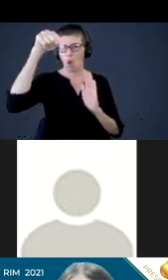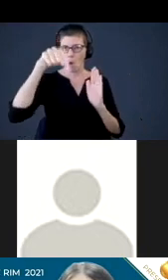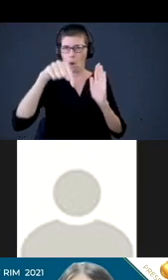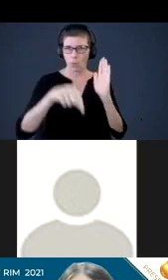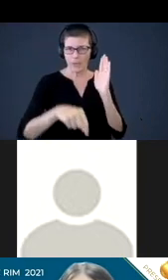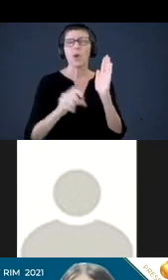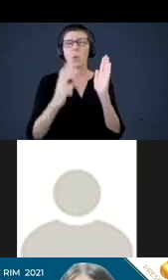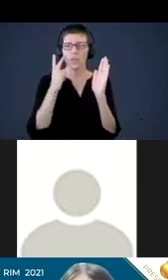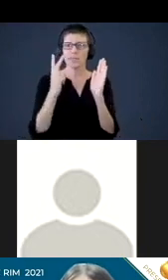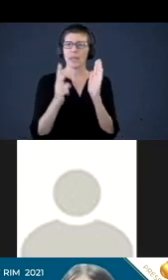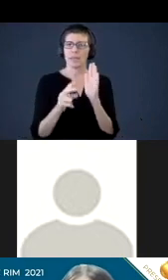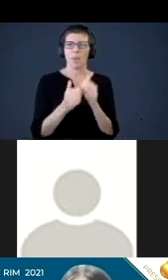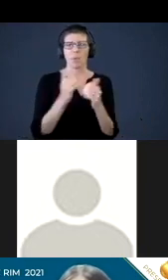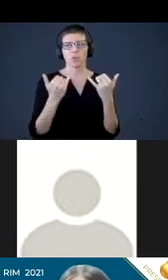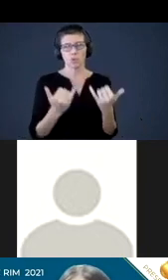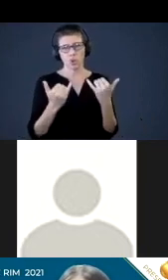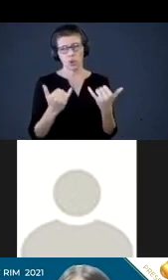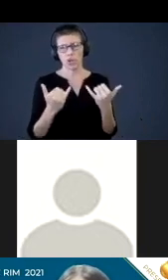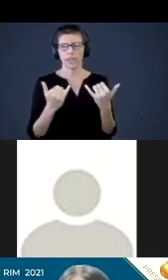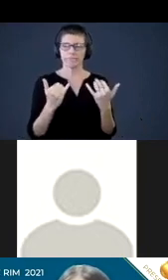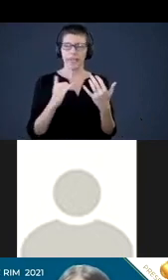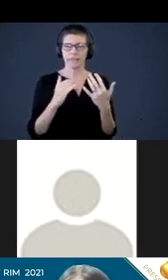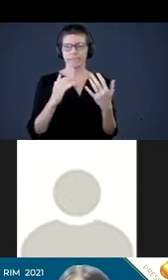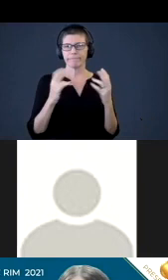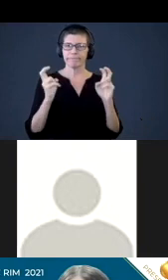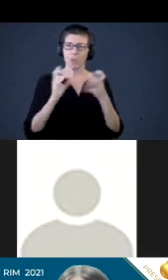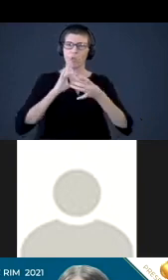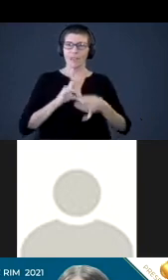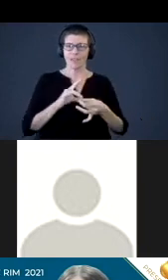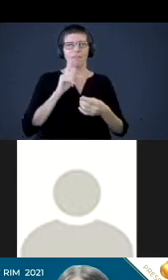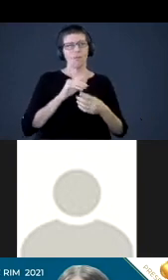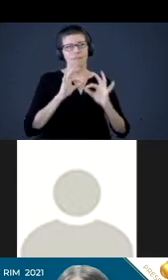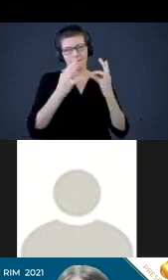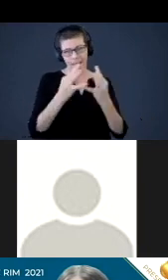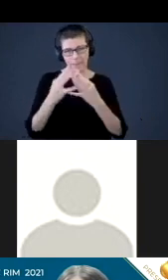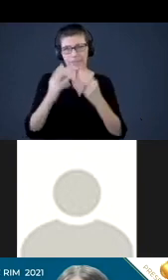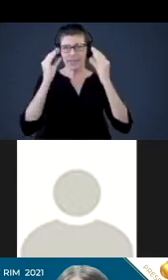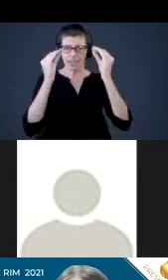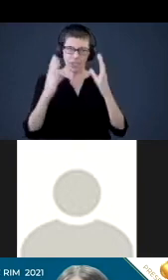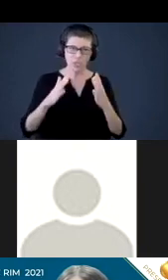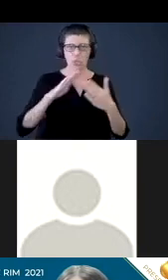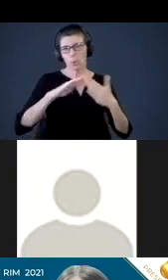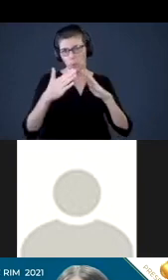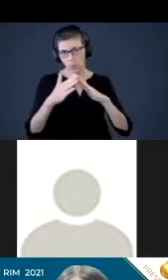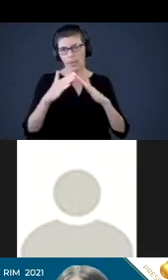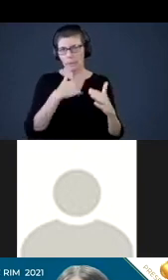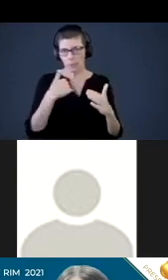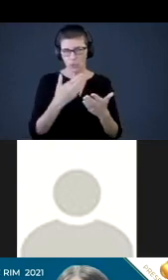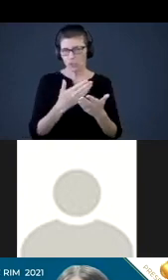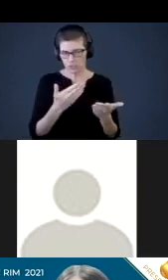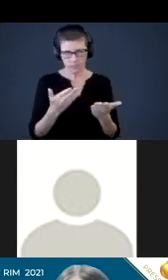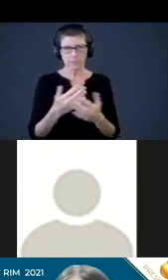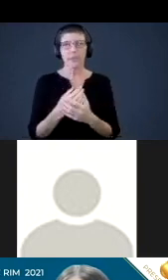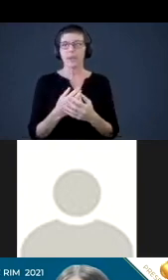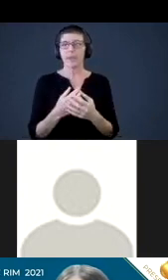and what we feel relevant at this moment for families and educators and community members. And then a